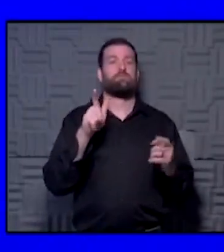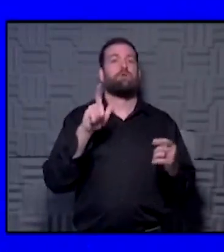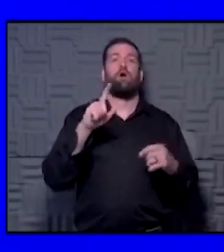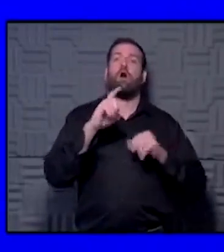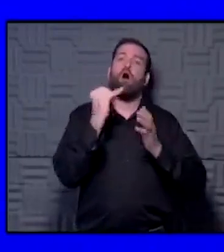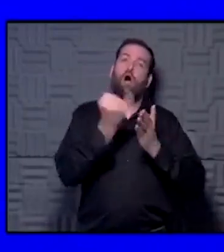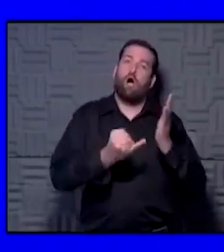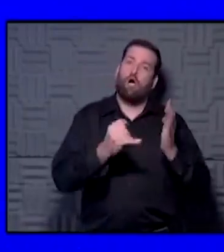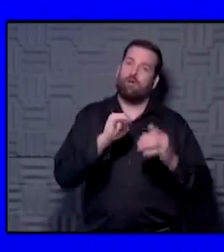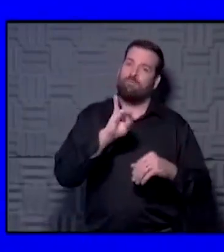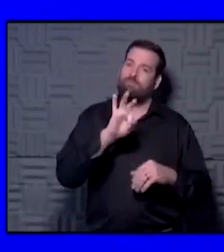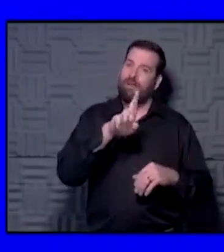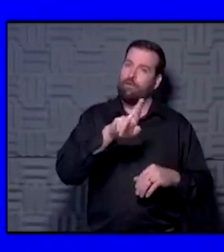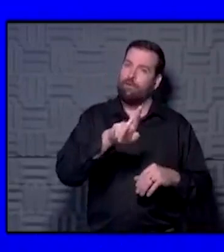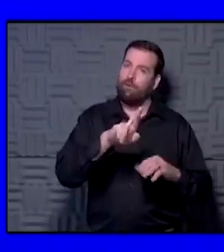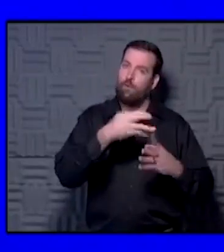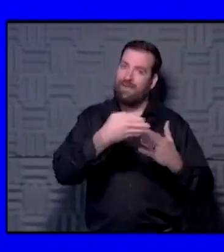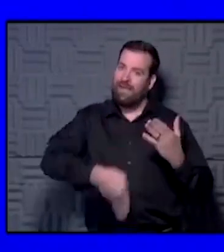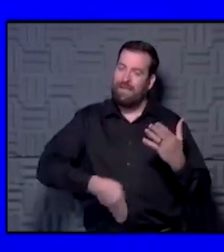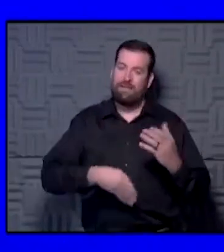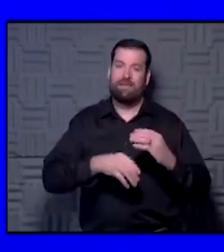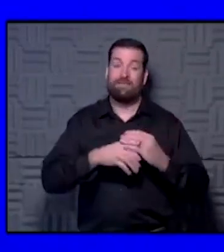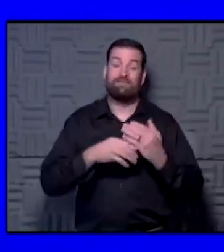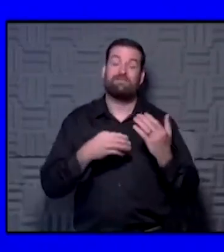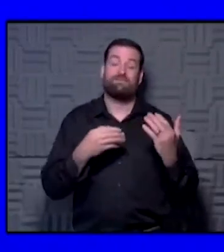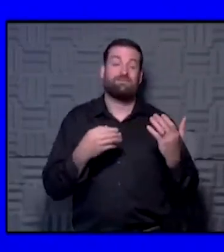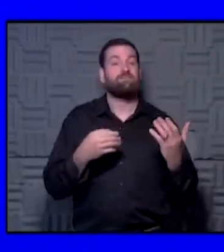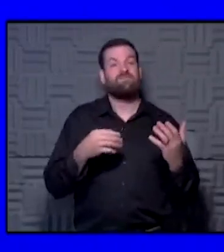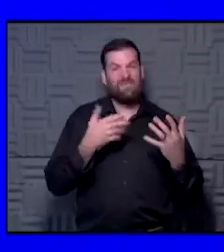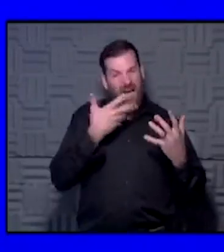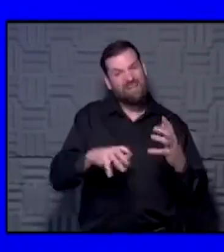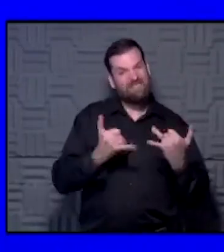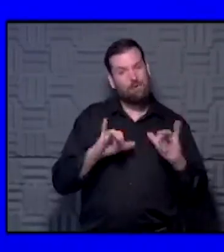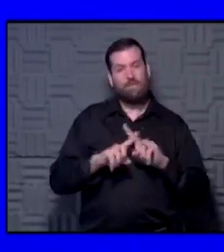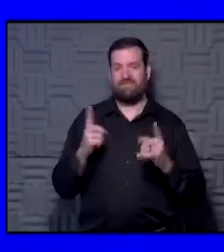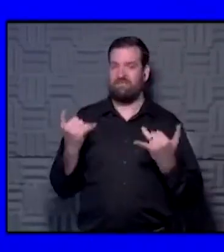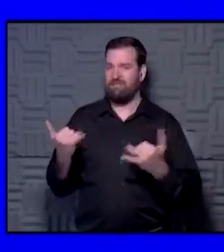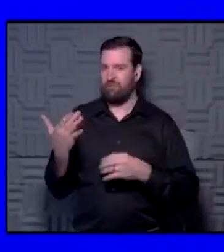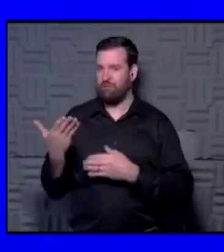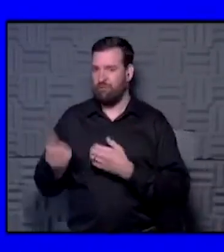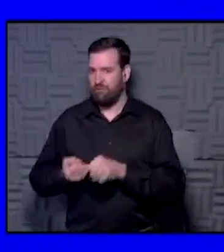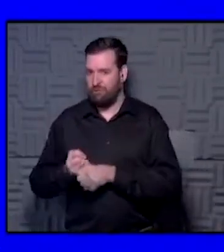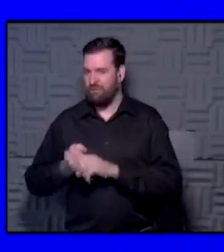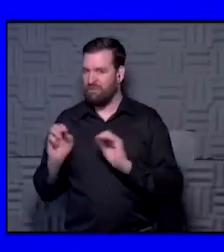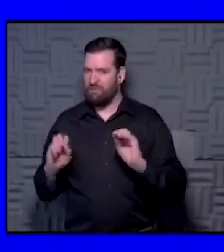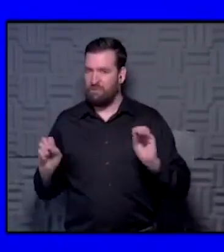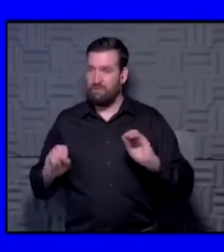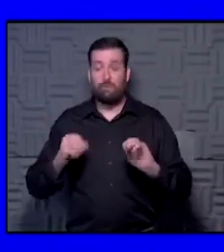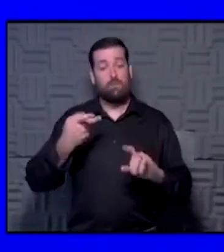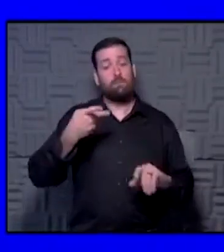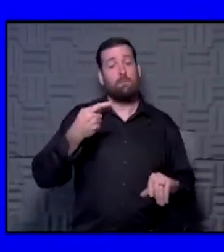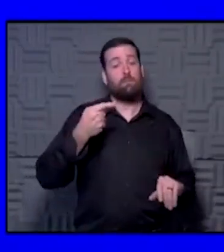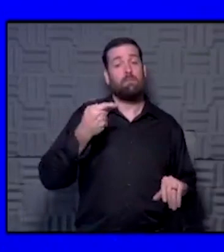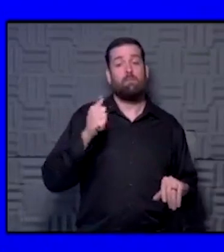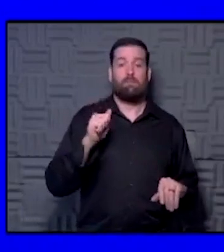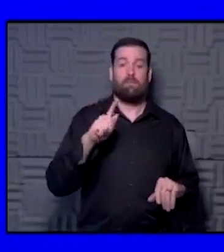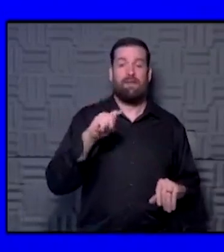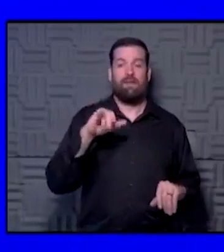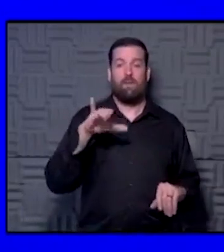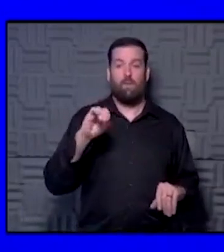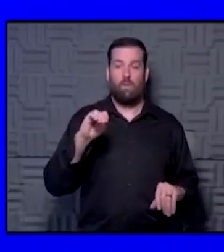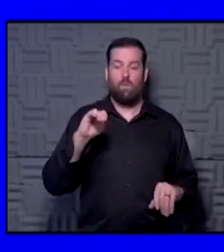weekend. Unfortunately, there's no art fair weekend this year. But going, so the patios are going to be less